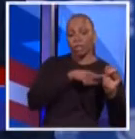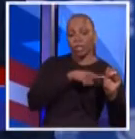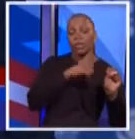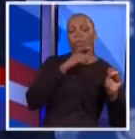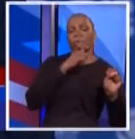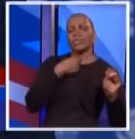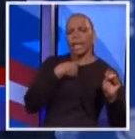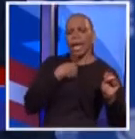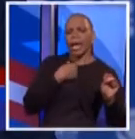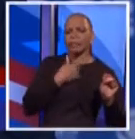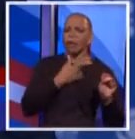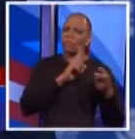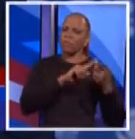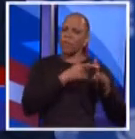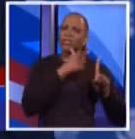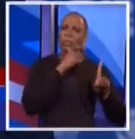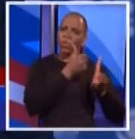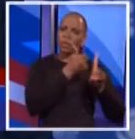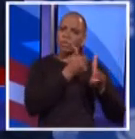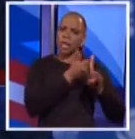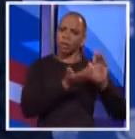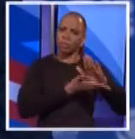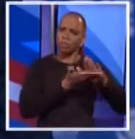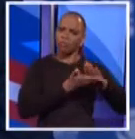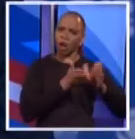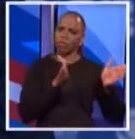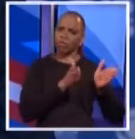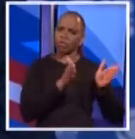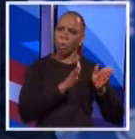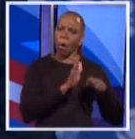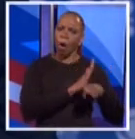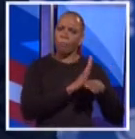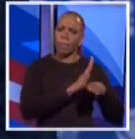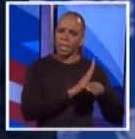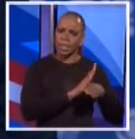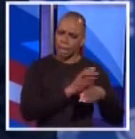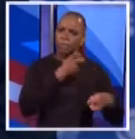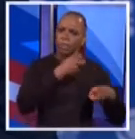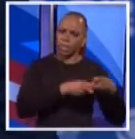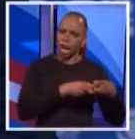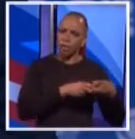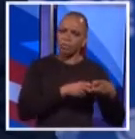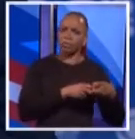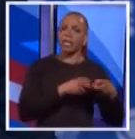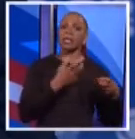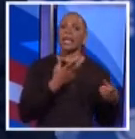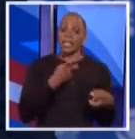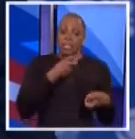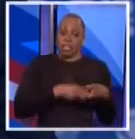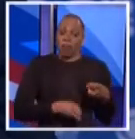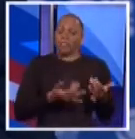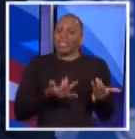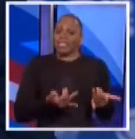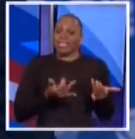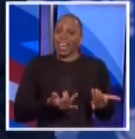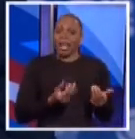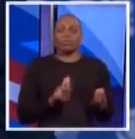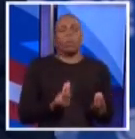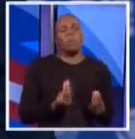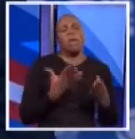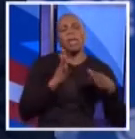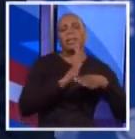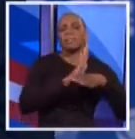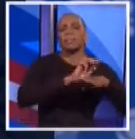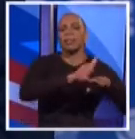could run a small business. It's very difficult. It was hard 24 years ago, and I have to tell you something. It's even harder today. So many businesses